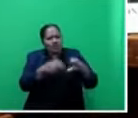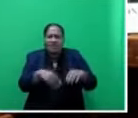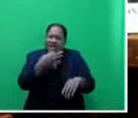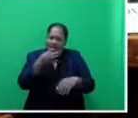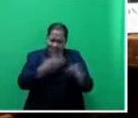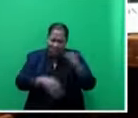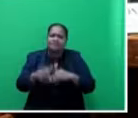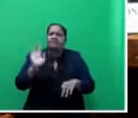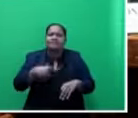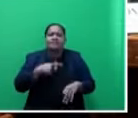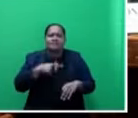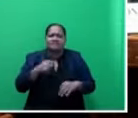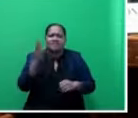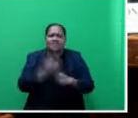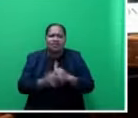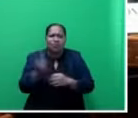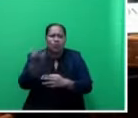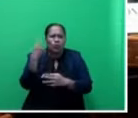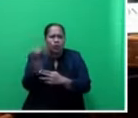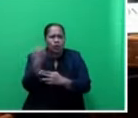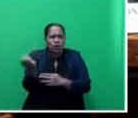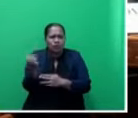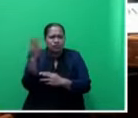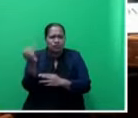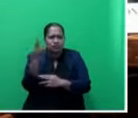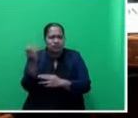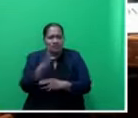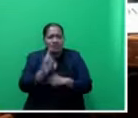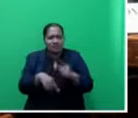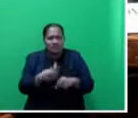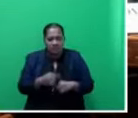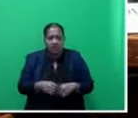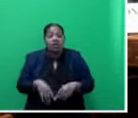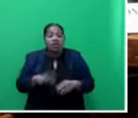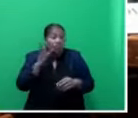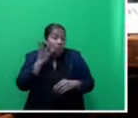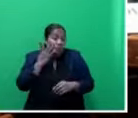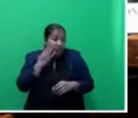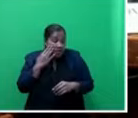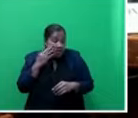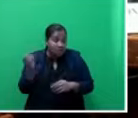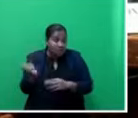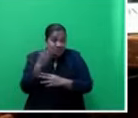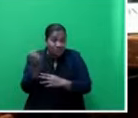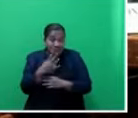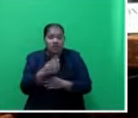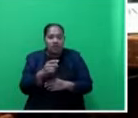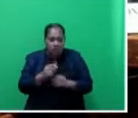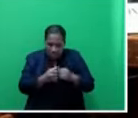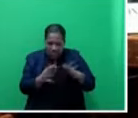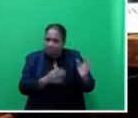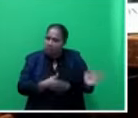the siren come up? There is a difference between alert and warning. When the alerts are given, that is the time for you to start moving.